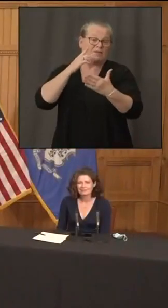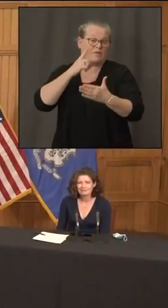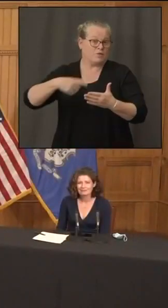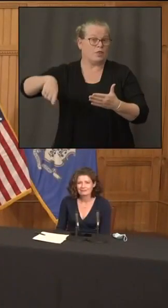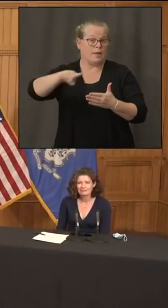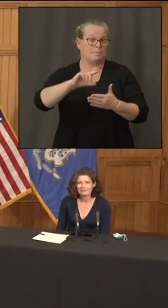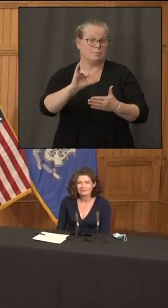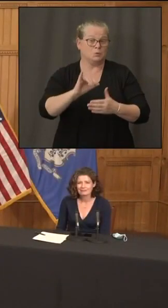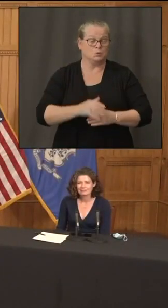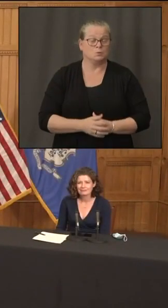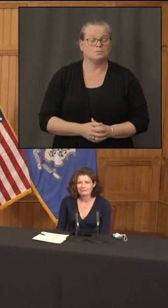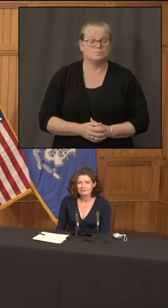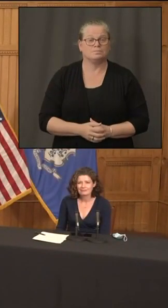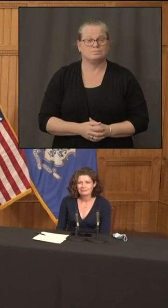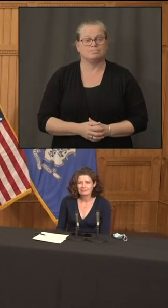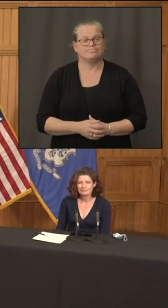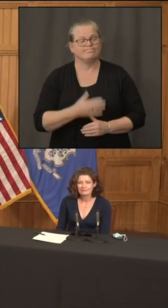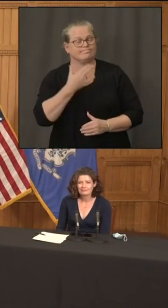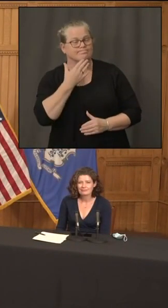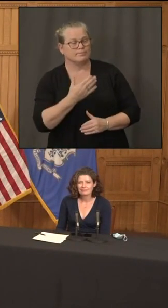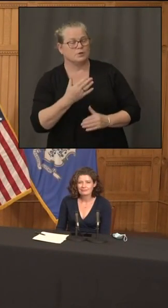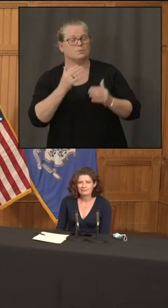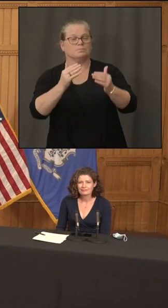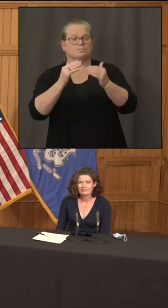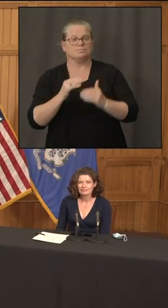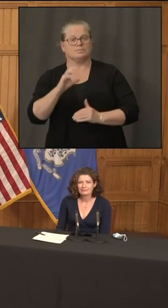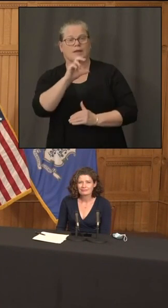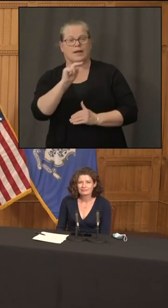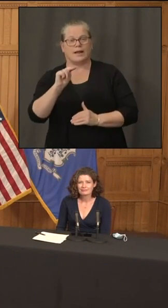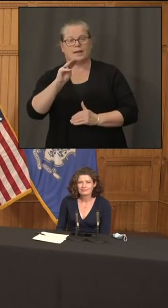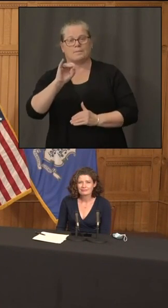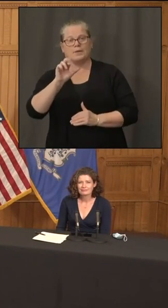the connecticut mirror